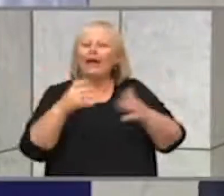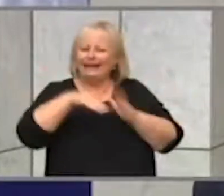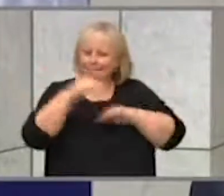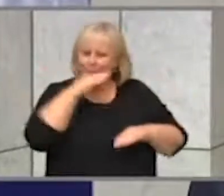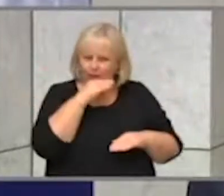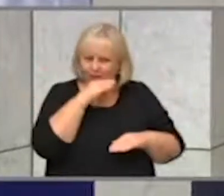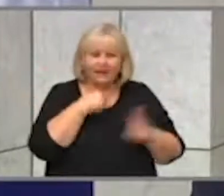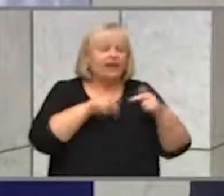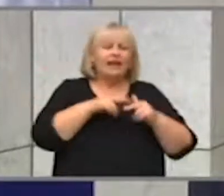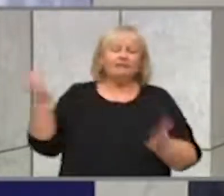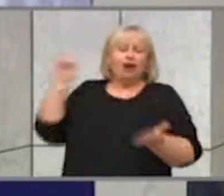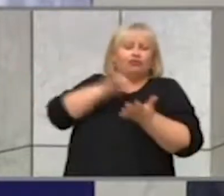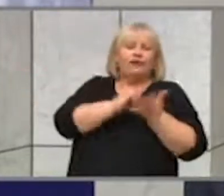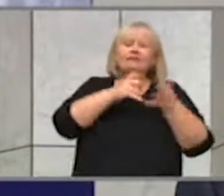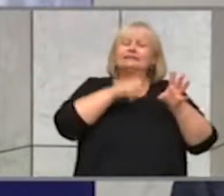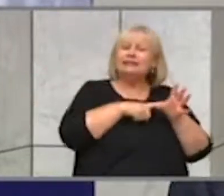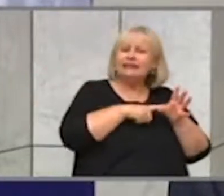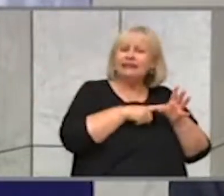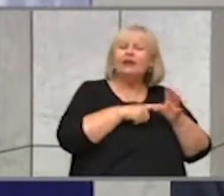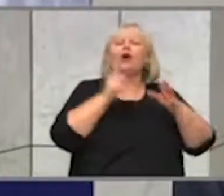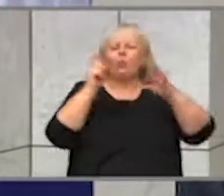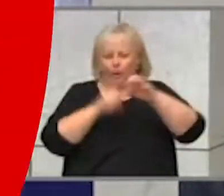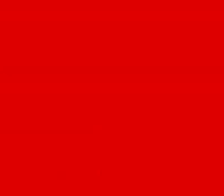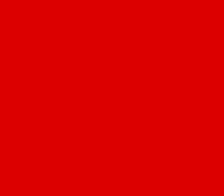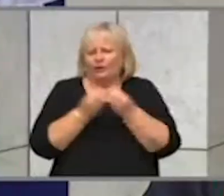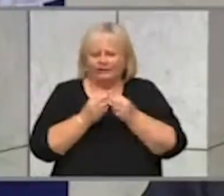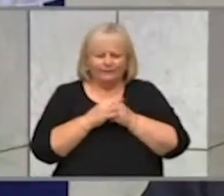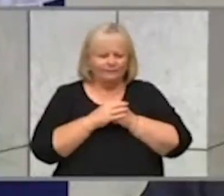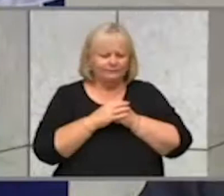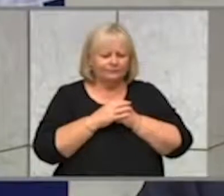If it's in Sydney, it will be in Sydney, if it's Brisbane and so on.